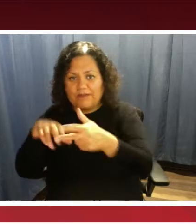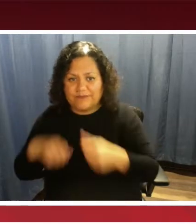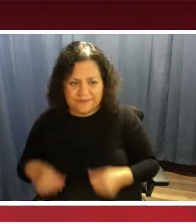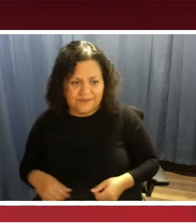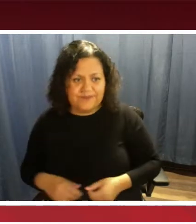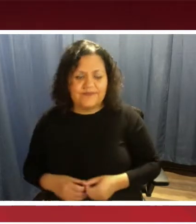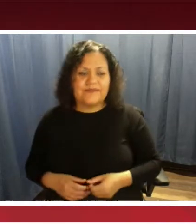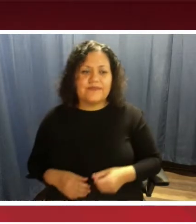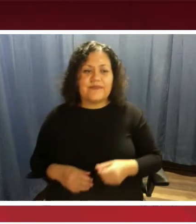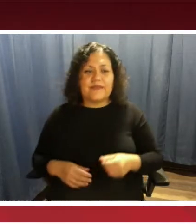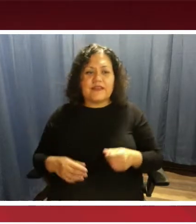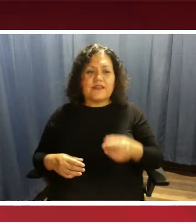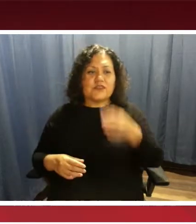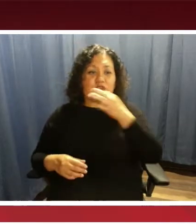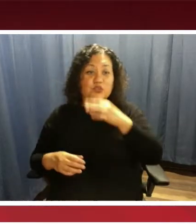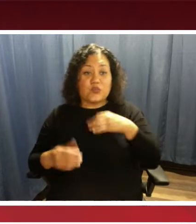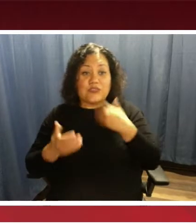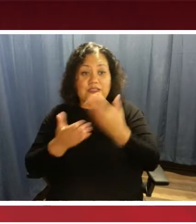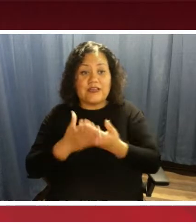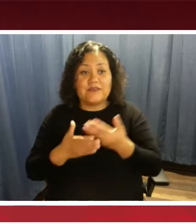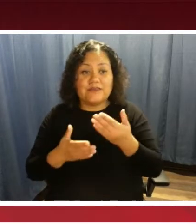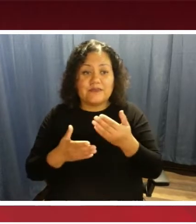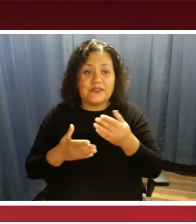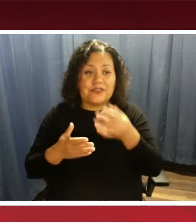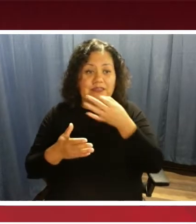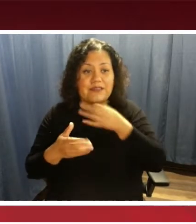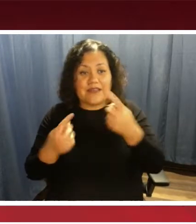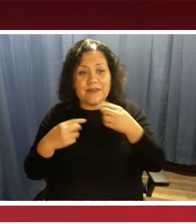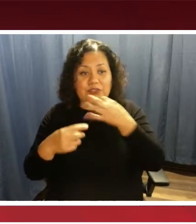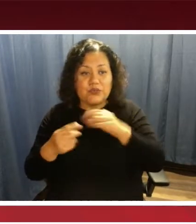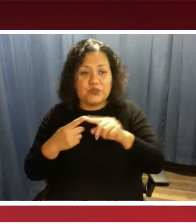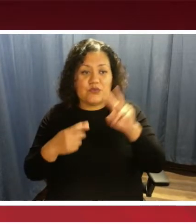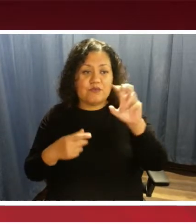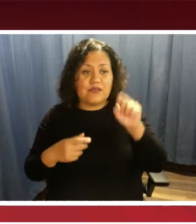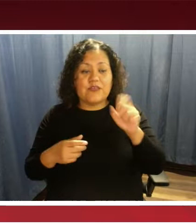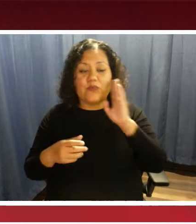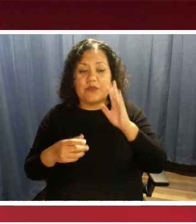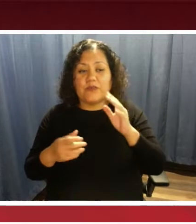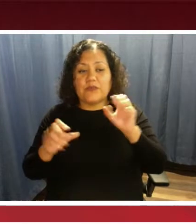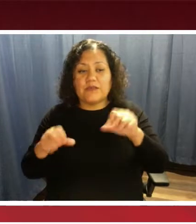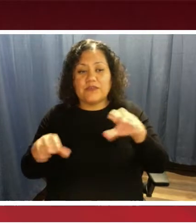So coming soon to VOS, we're going to have reservations by drop off time.